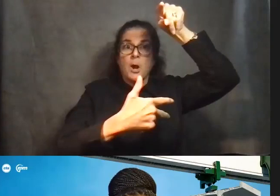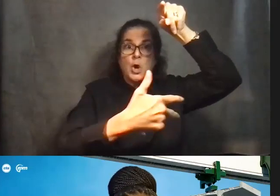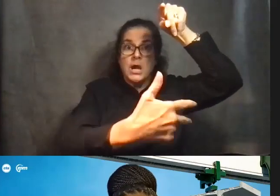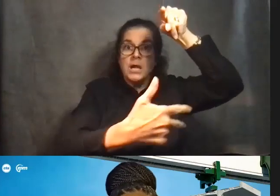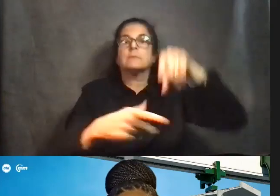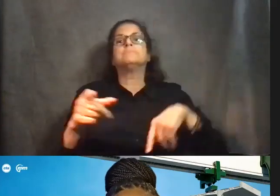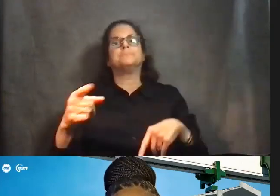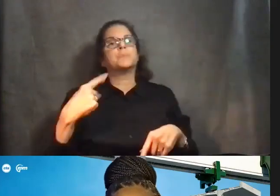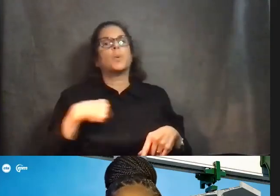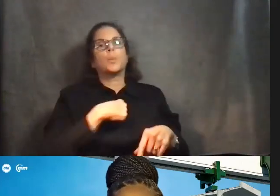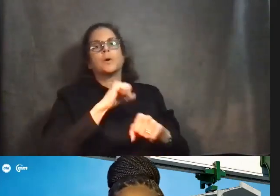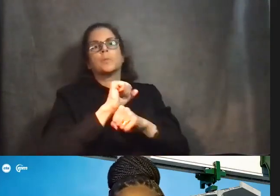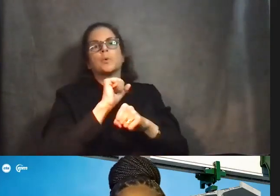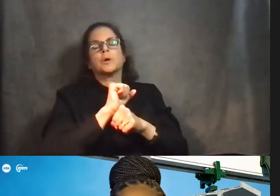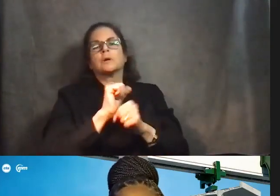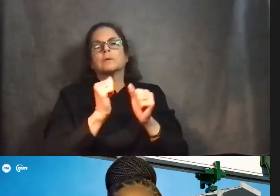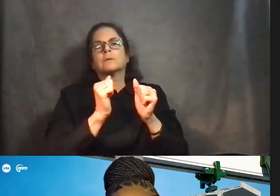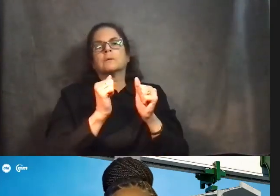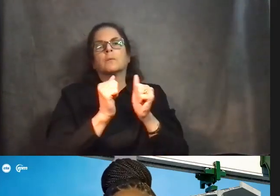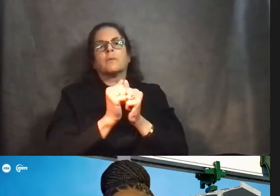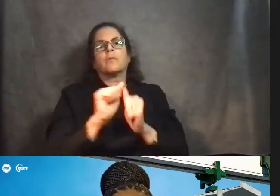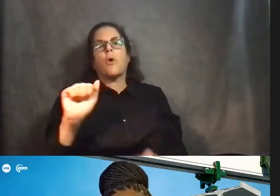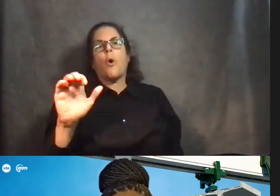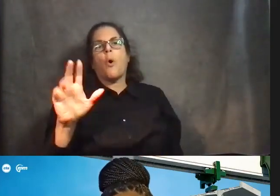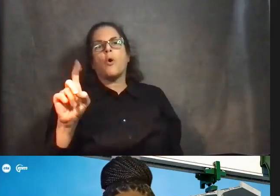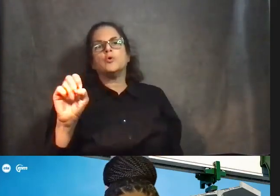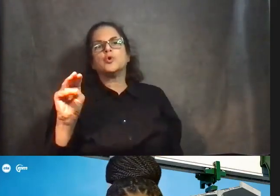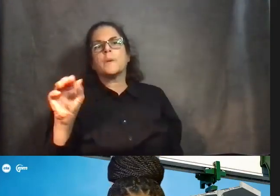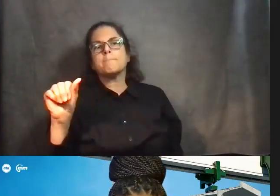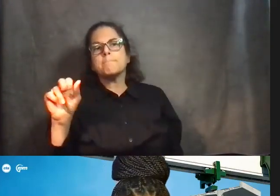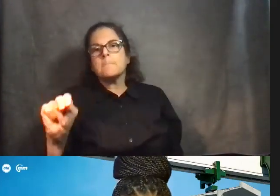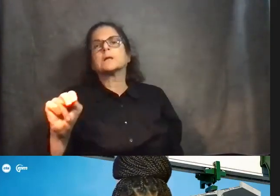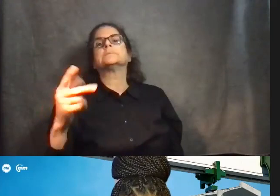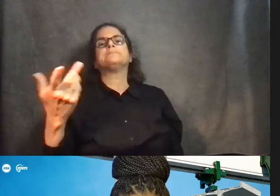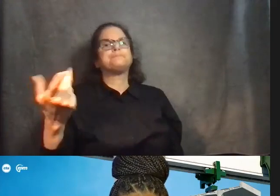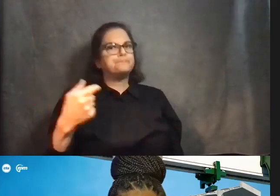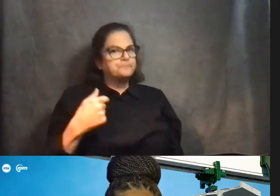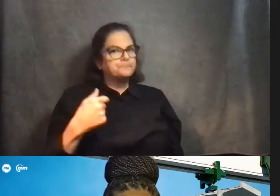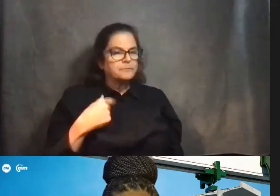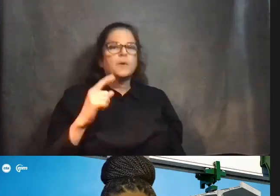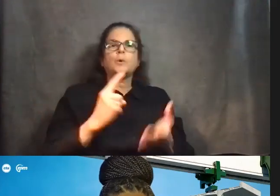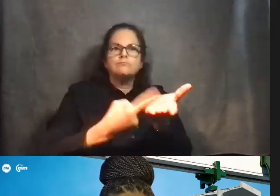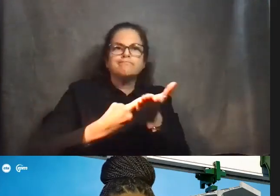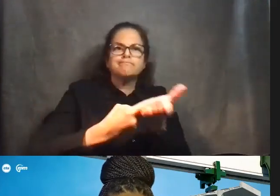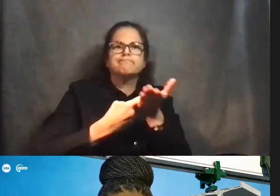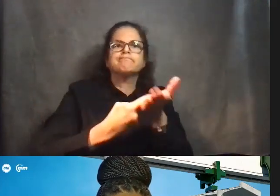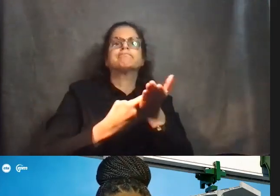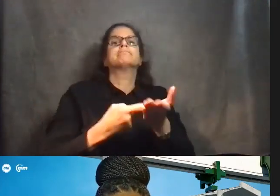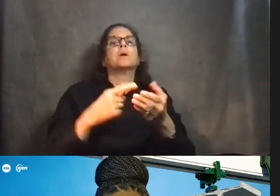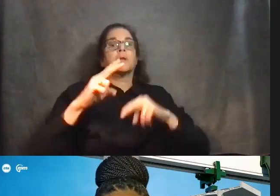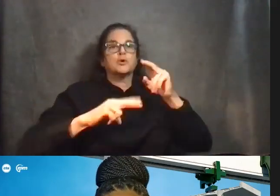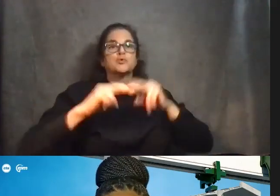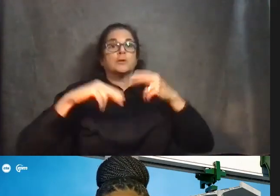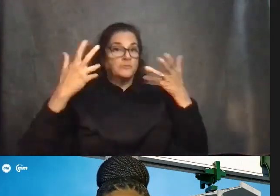as the surrounding community to get input about how they'd like to activate some of the open space that's going to be post-construction. So we welcome